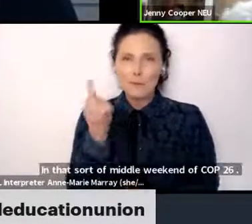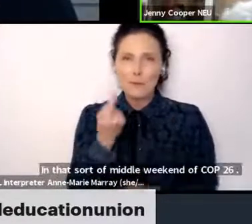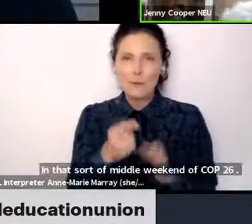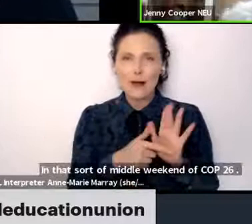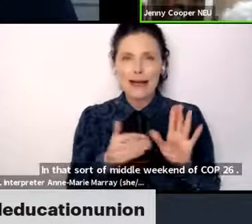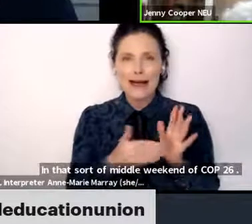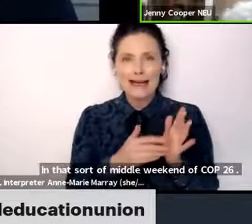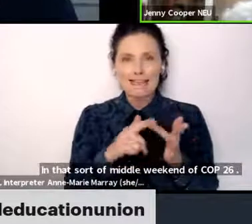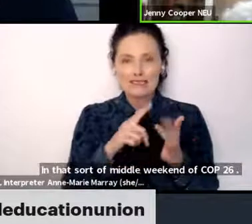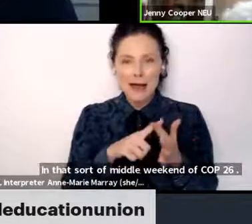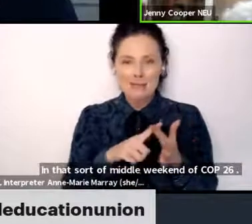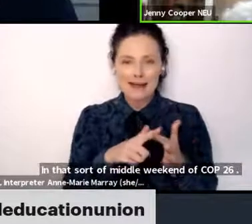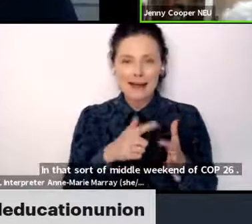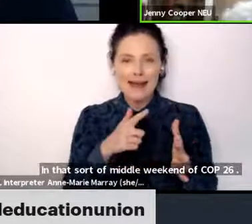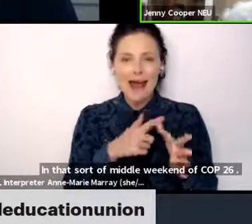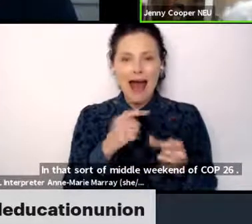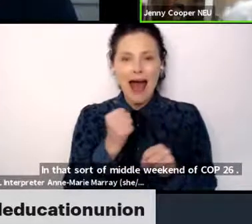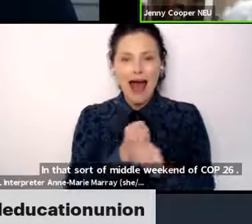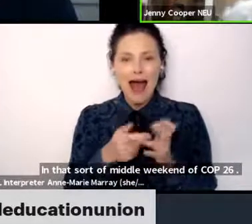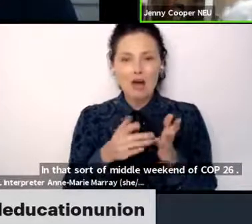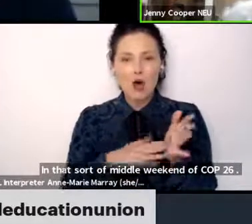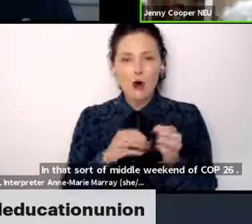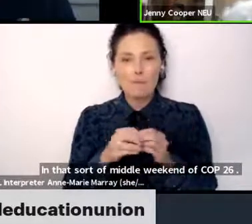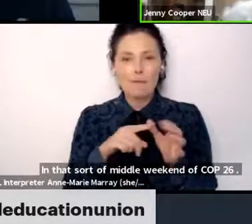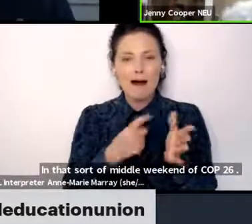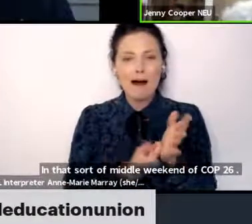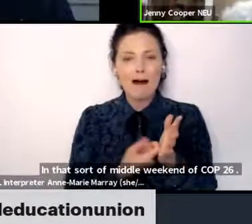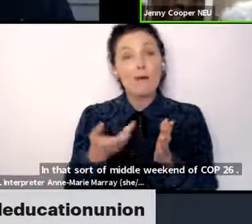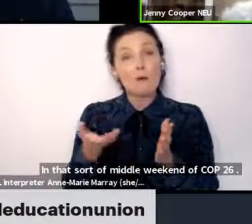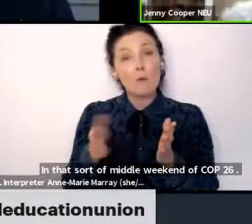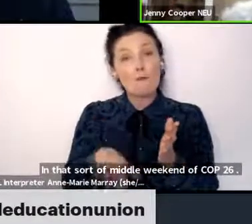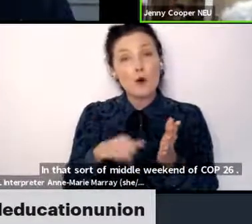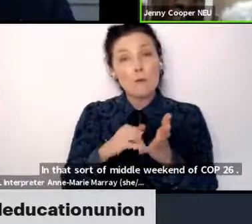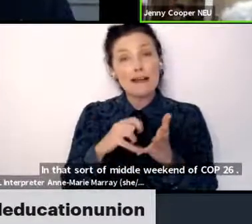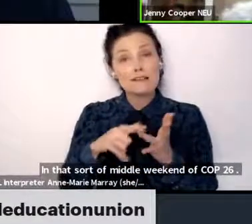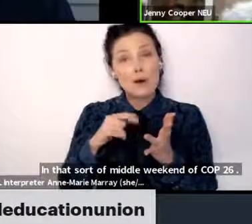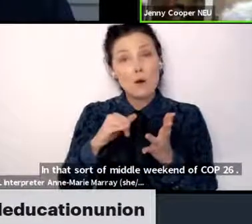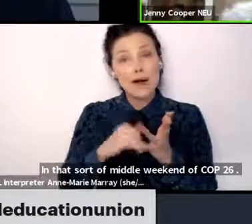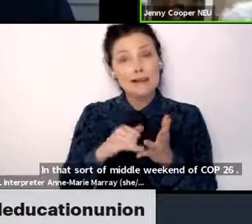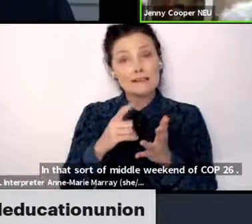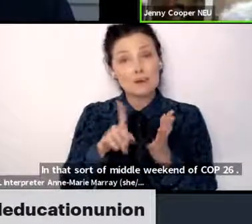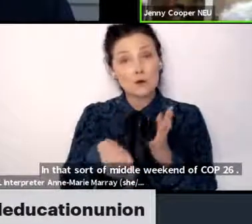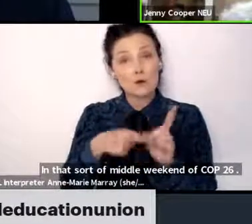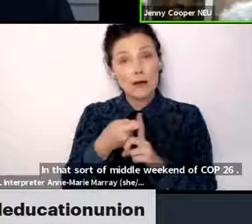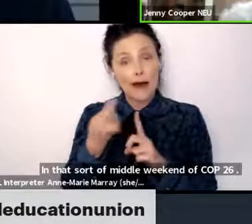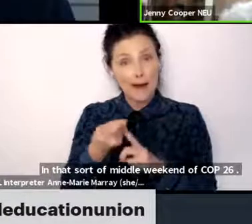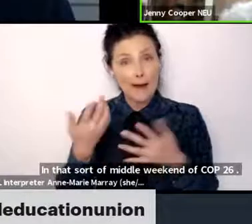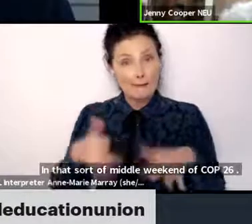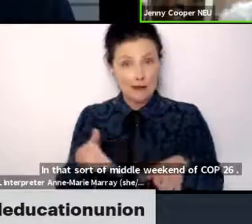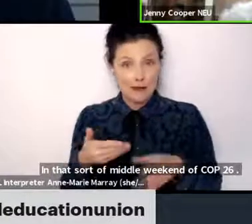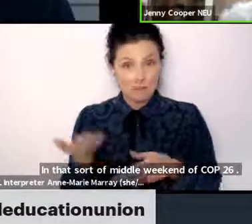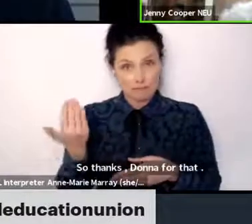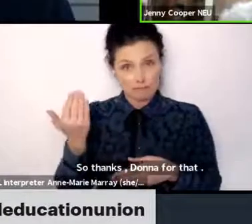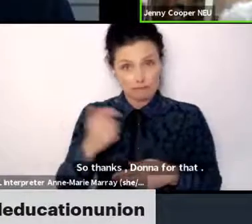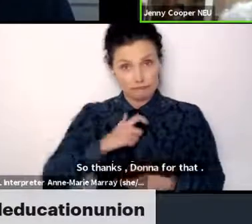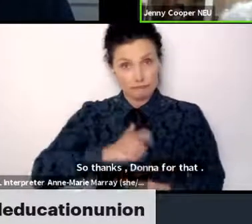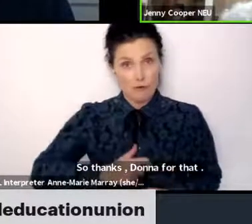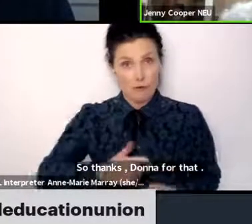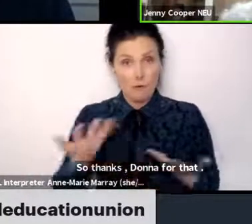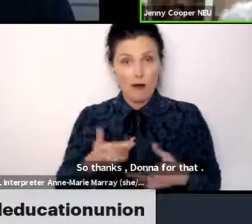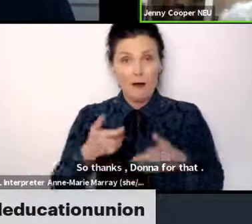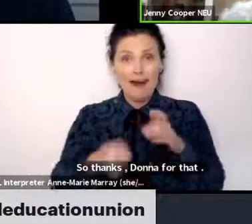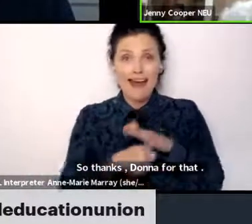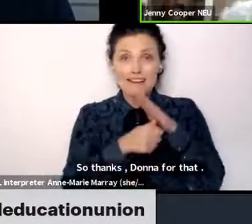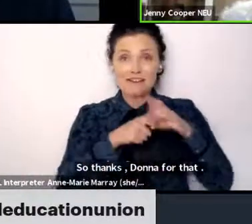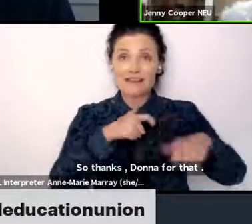Agomba from SOS UK. Jamie previously worked as Head of Sustainability at National Union of